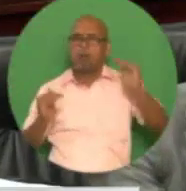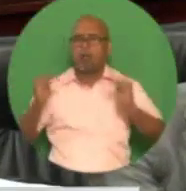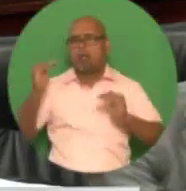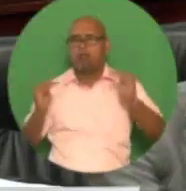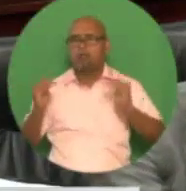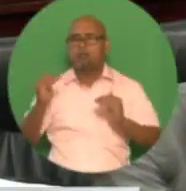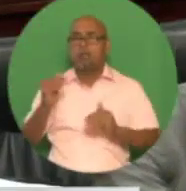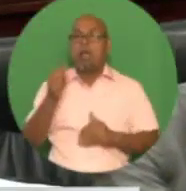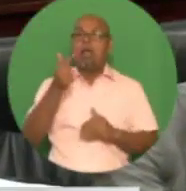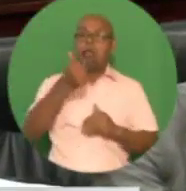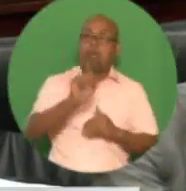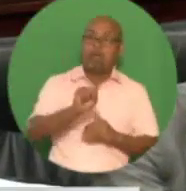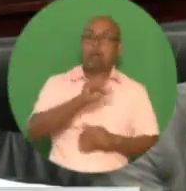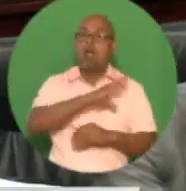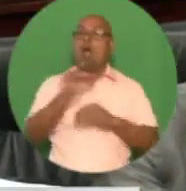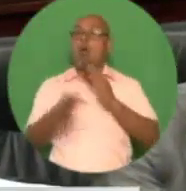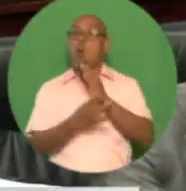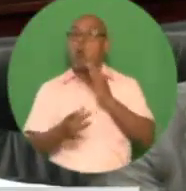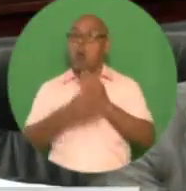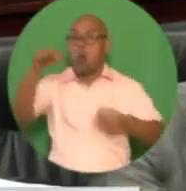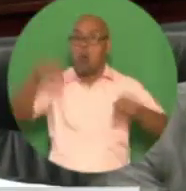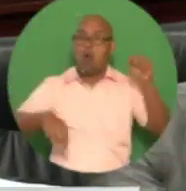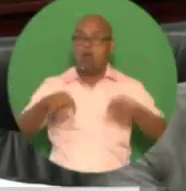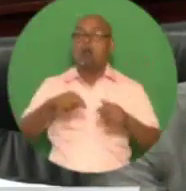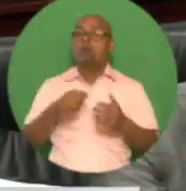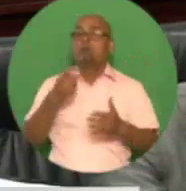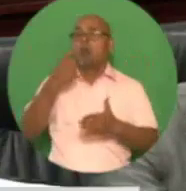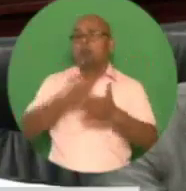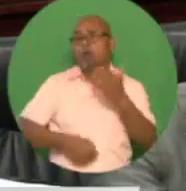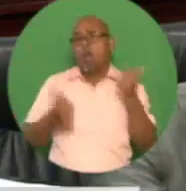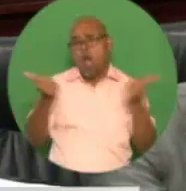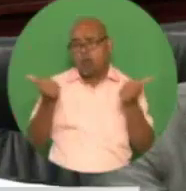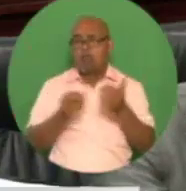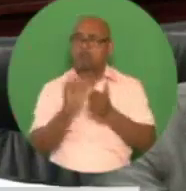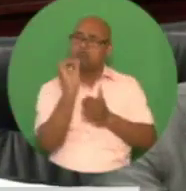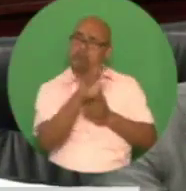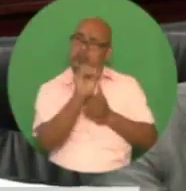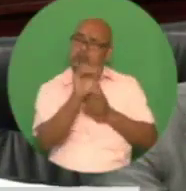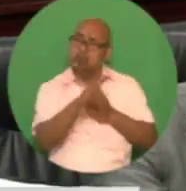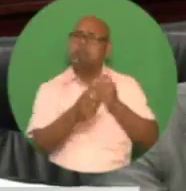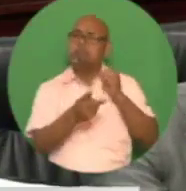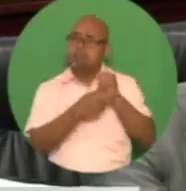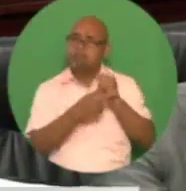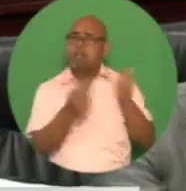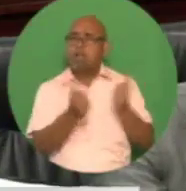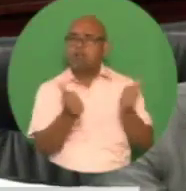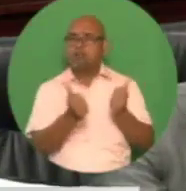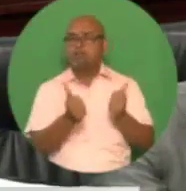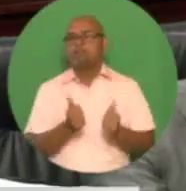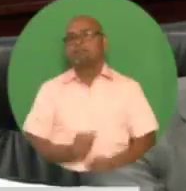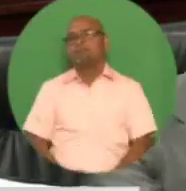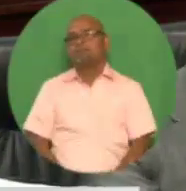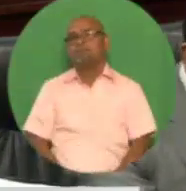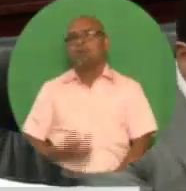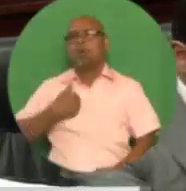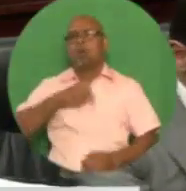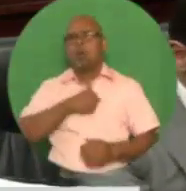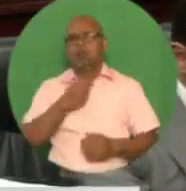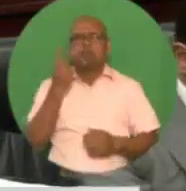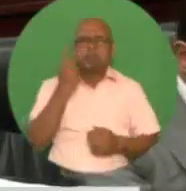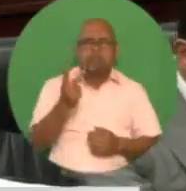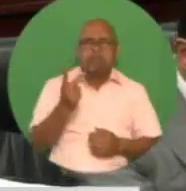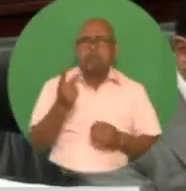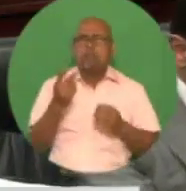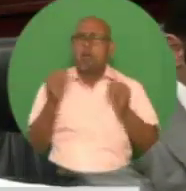production and oil prices. The external current account is strengthening, primarily due to an uptick in energy exports and the net